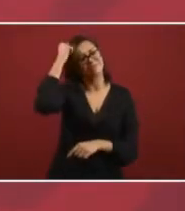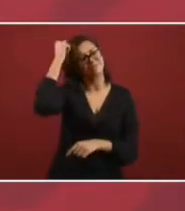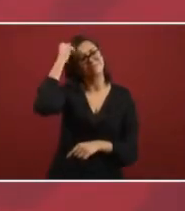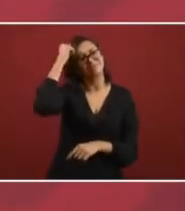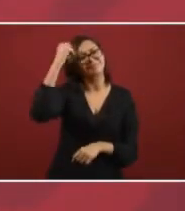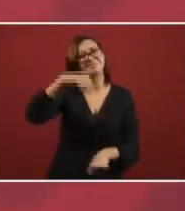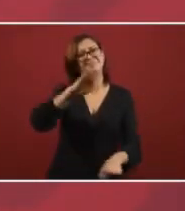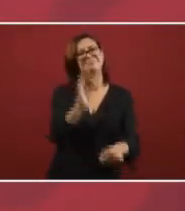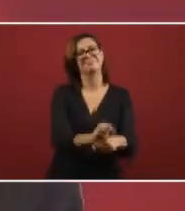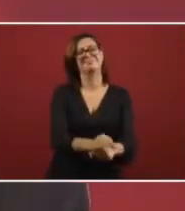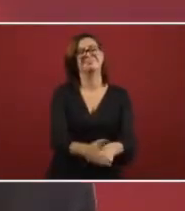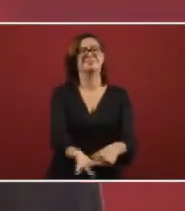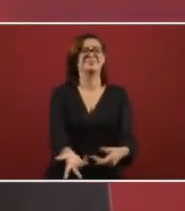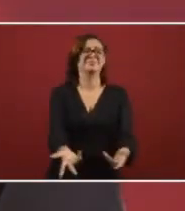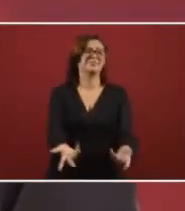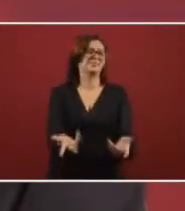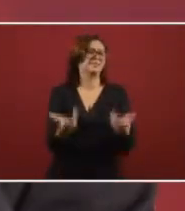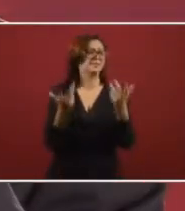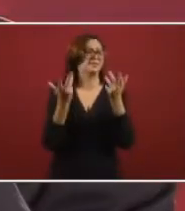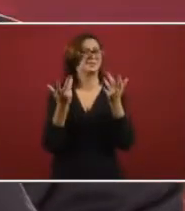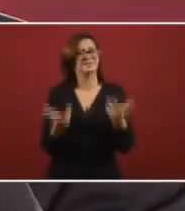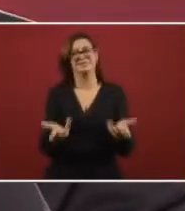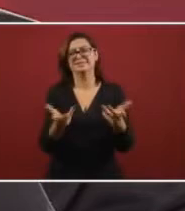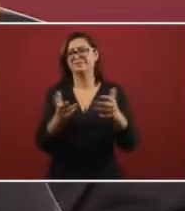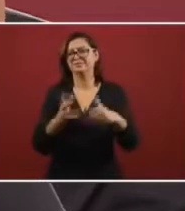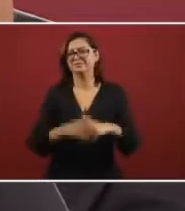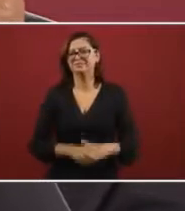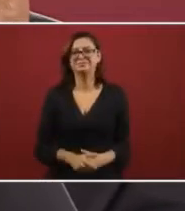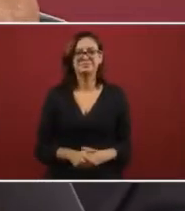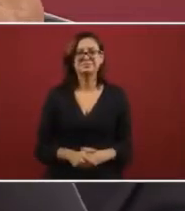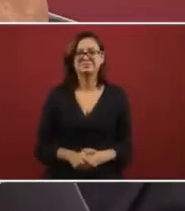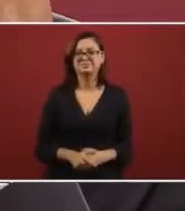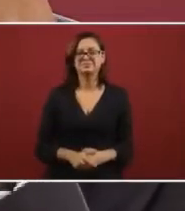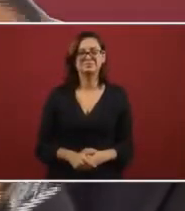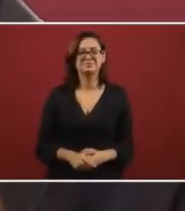middle of the Lake Texcoco that was,